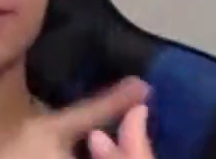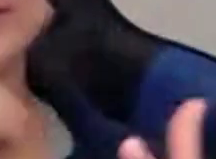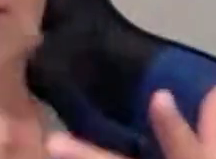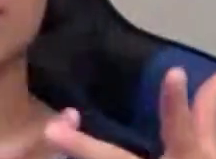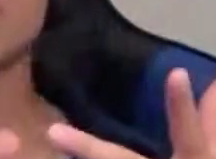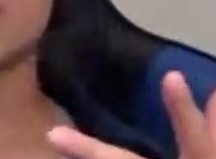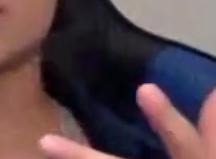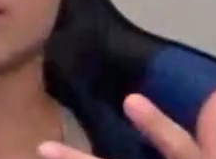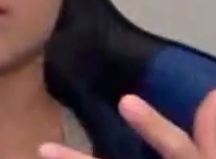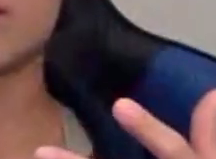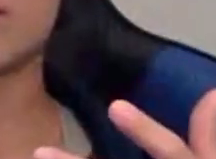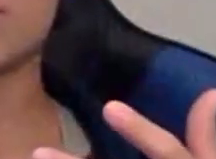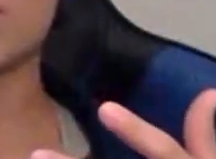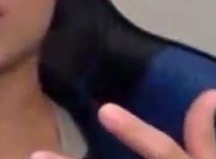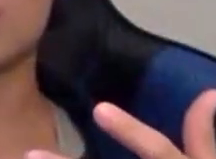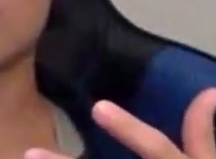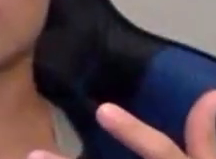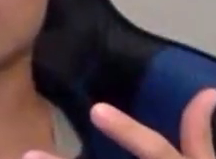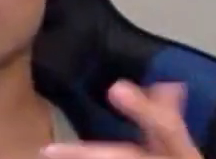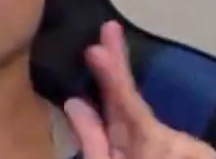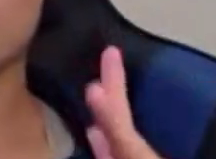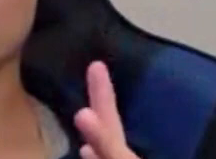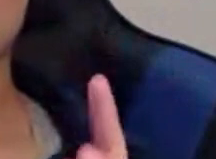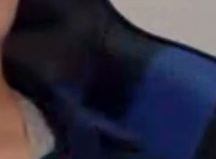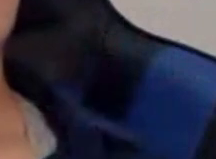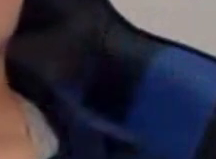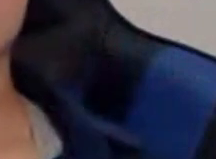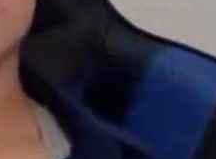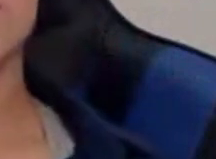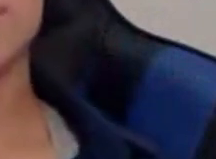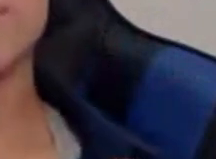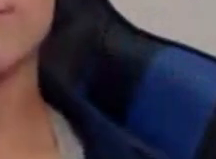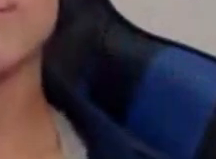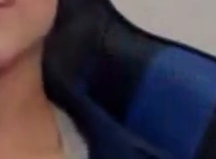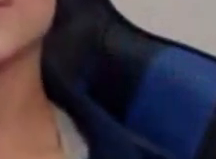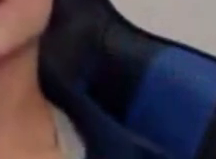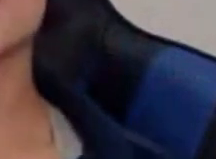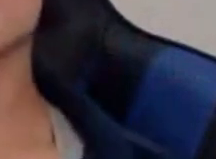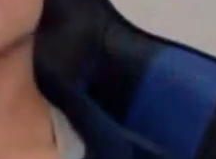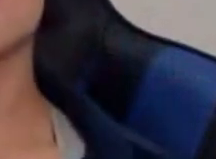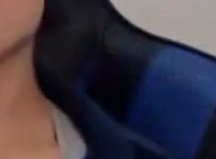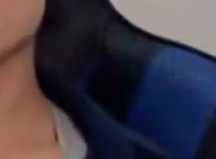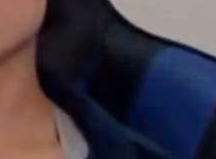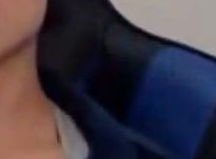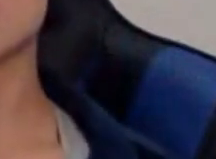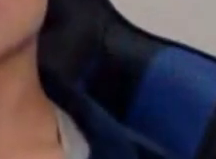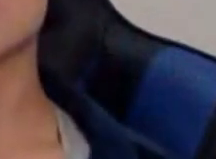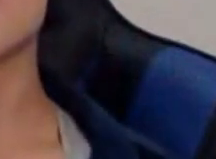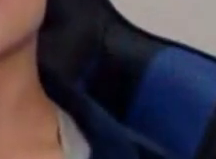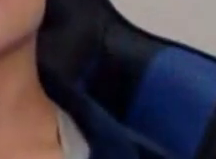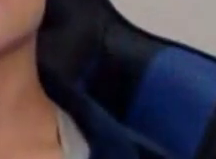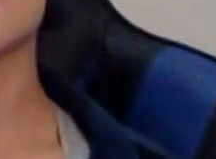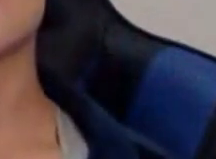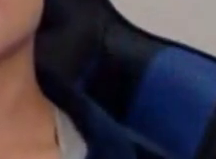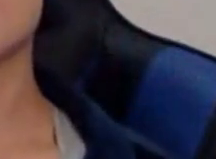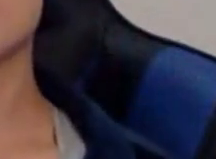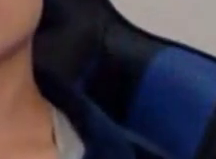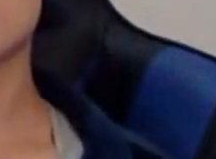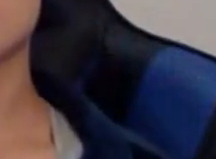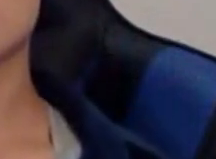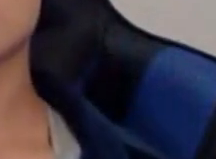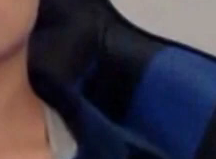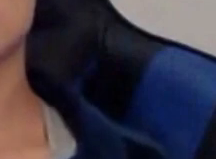about colonialism, decolonizing gender, gender, how two-spirit